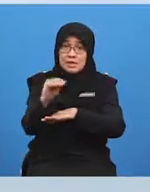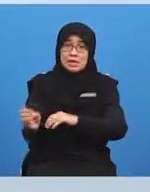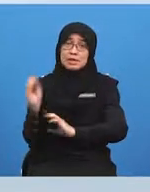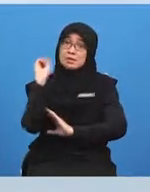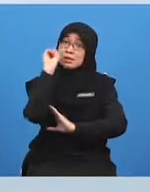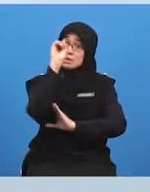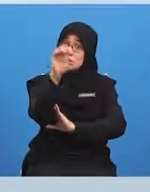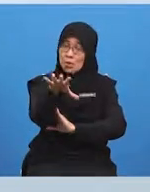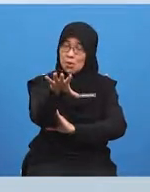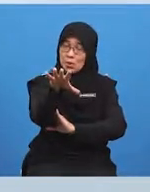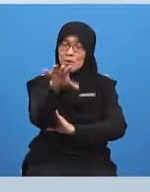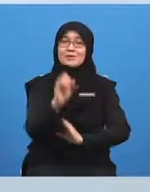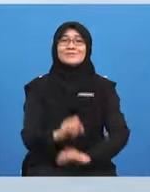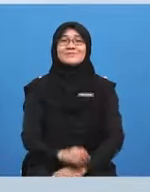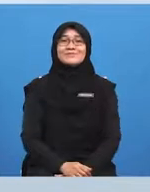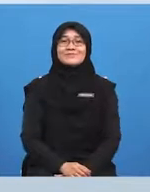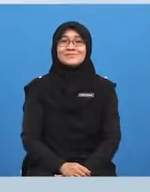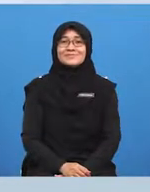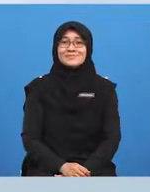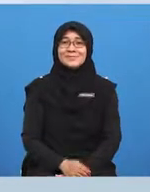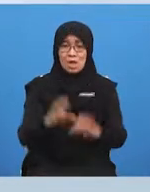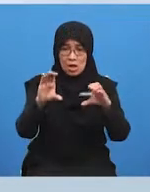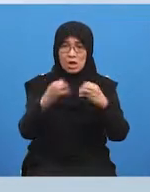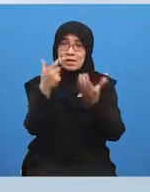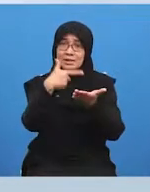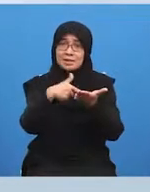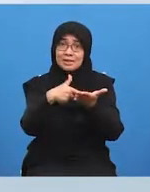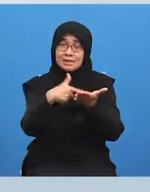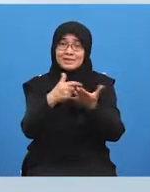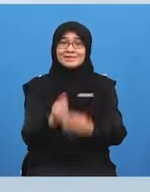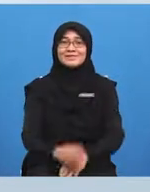very good we still got time do it again